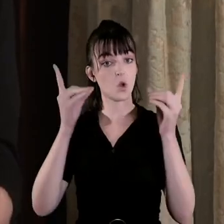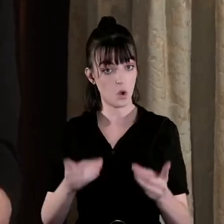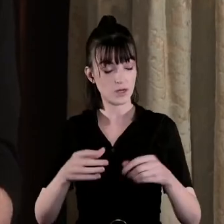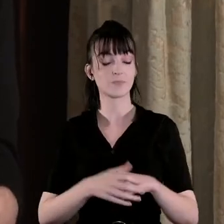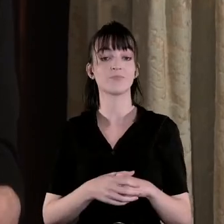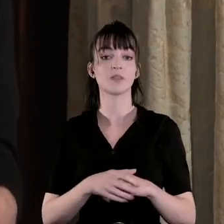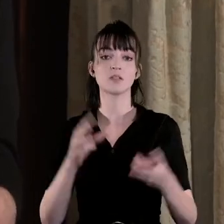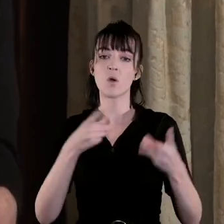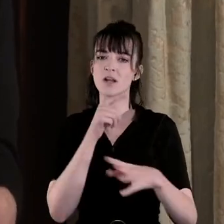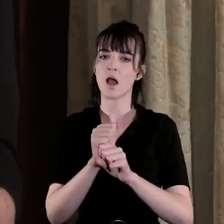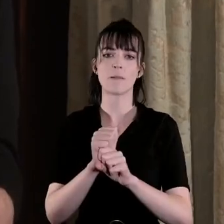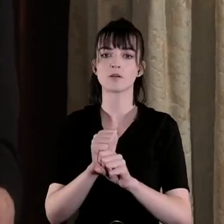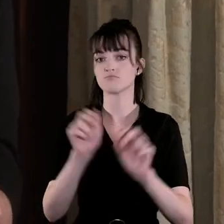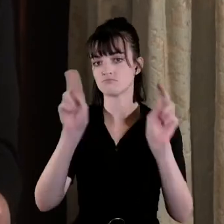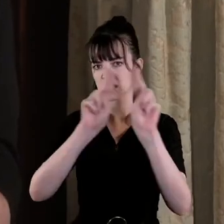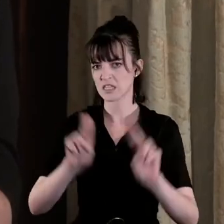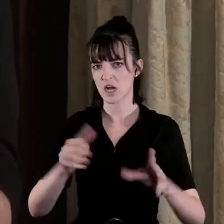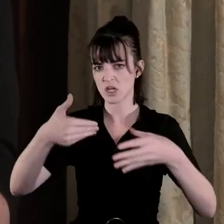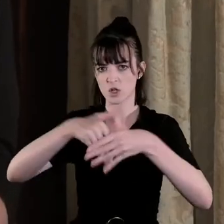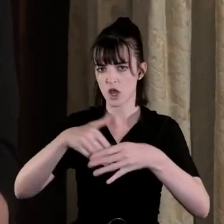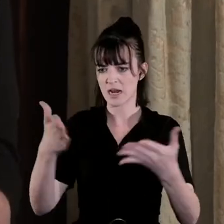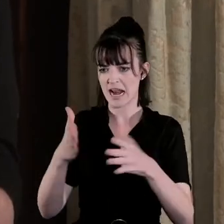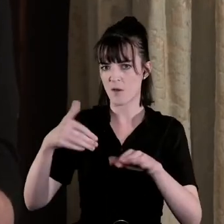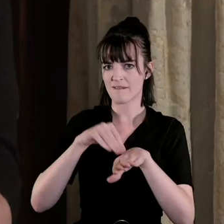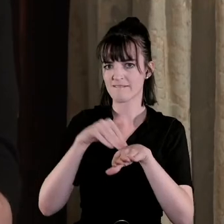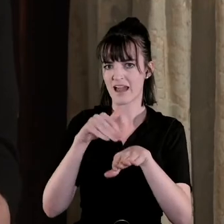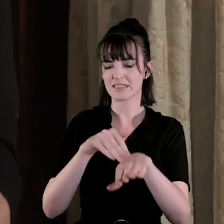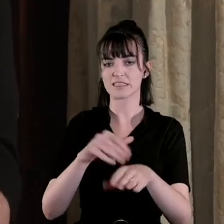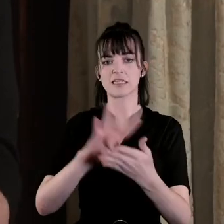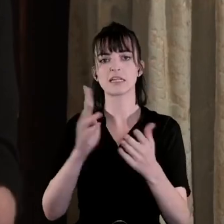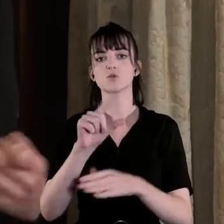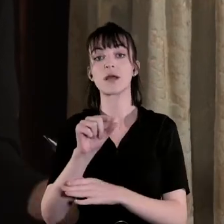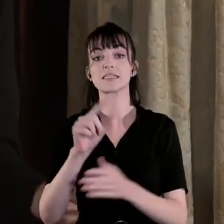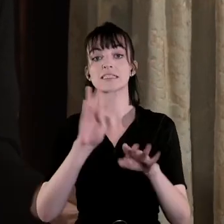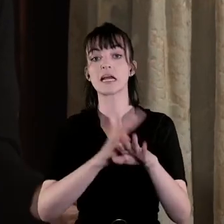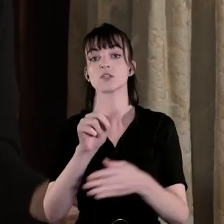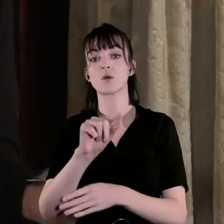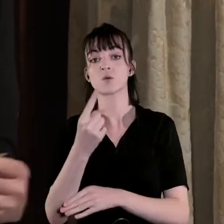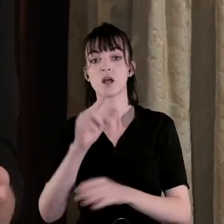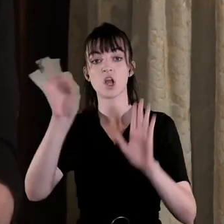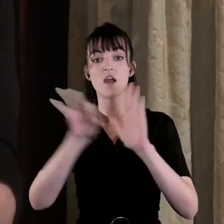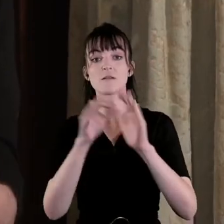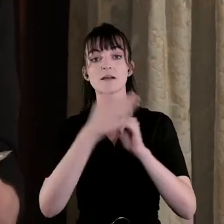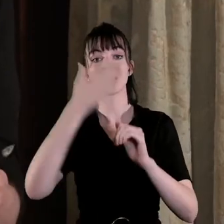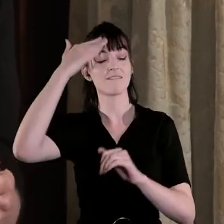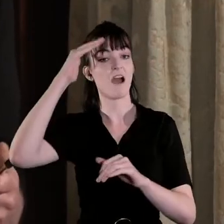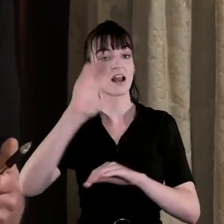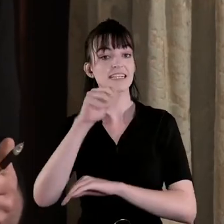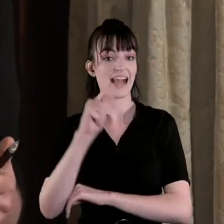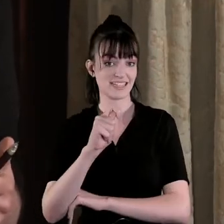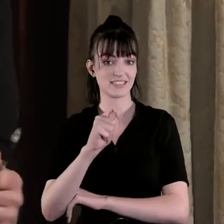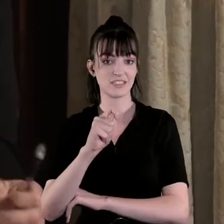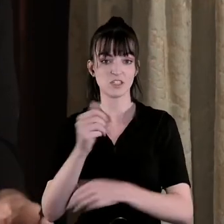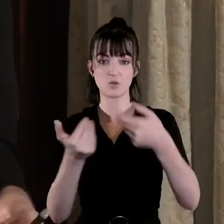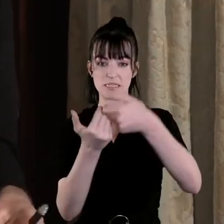want to talk about how the international context shaped the settlements of 1920 and 1921 the Government of Ireland Act which partitions